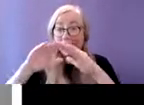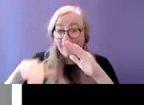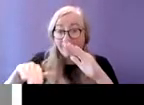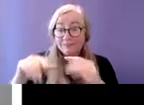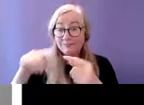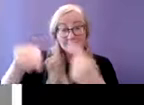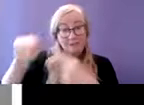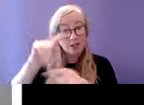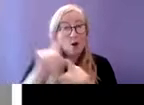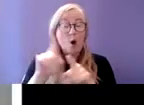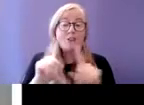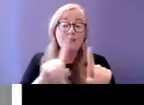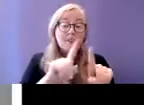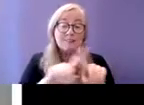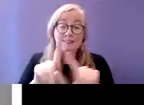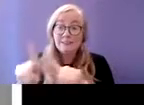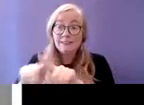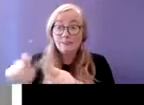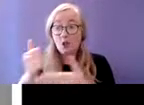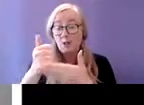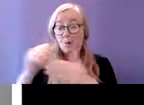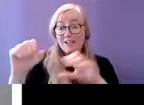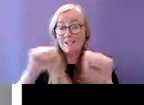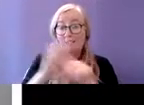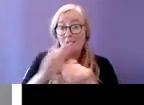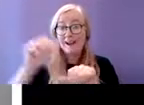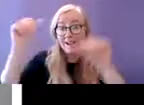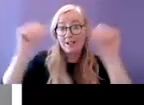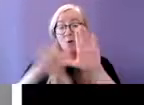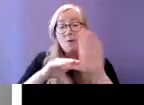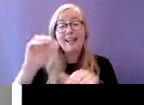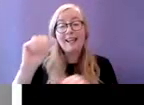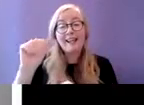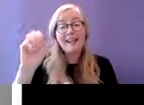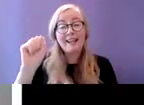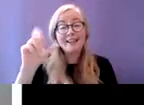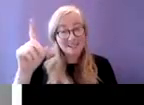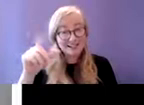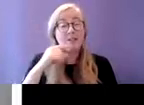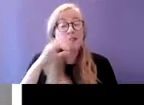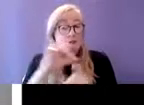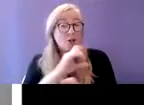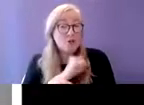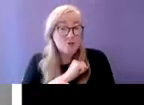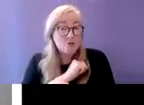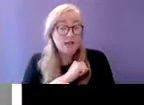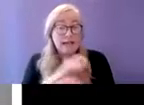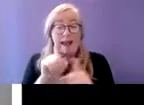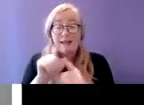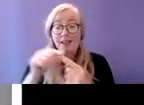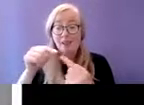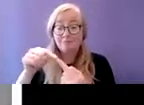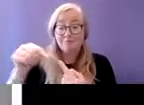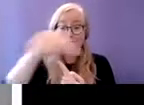is also essential so it's a complete wraparound service and where people need to actually specialised services for